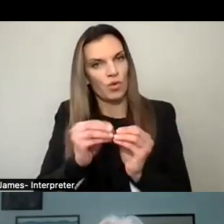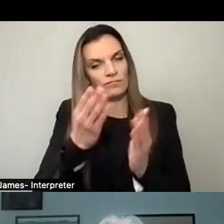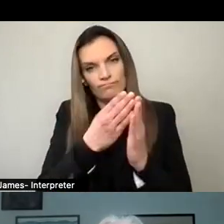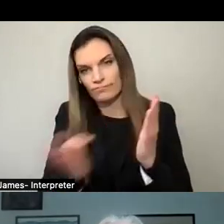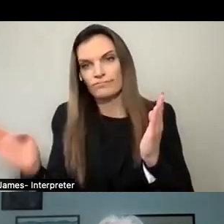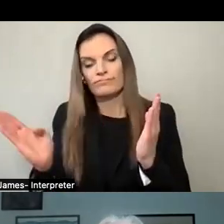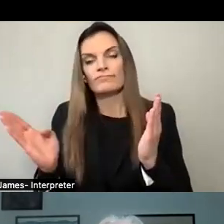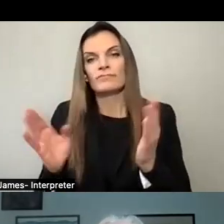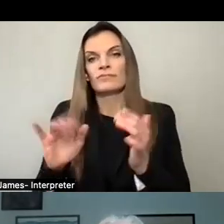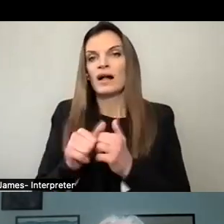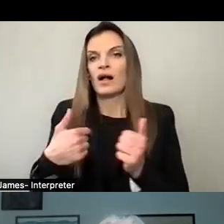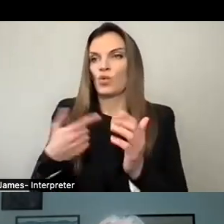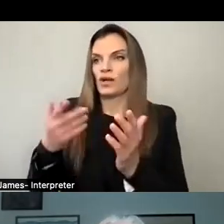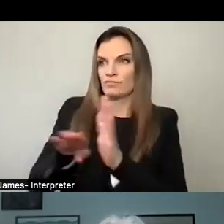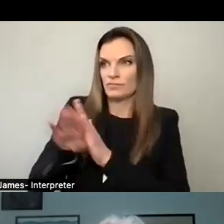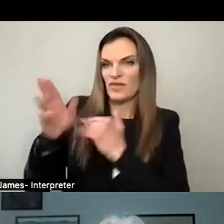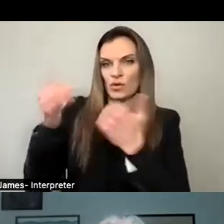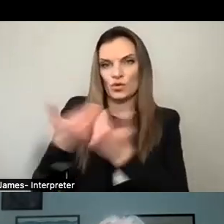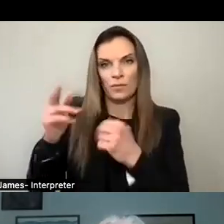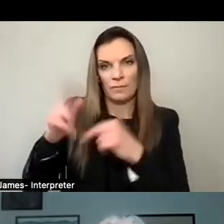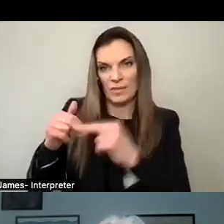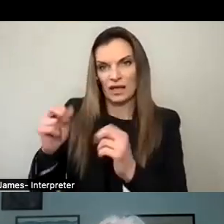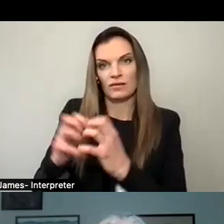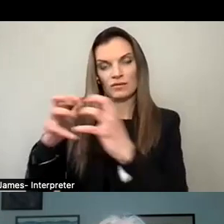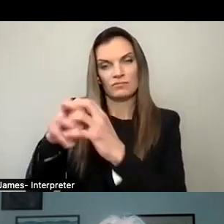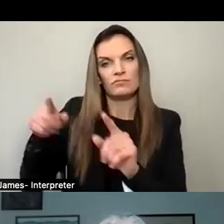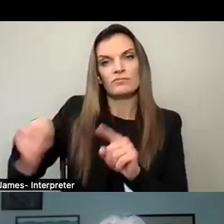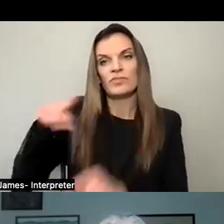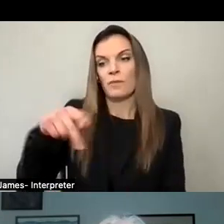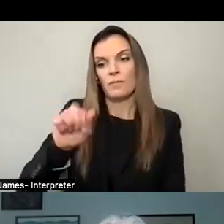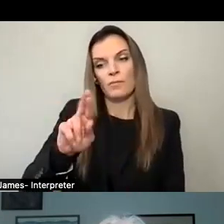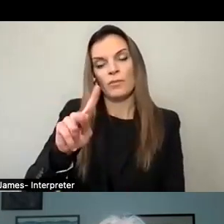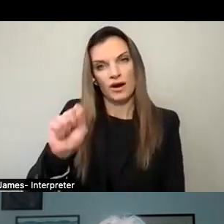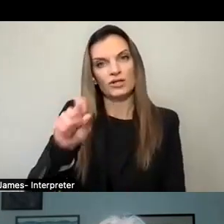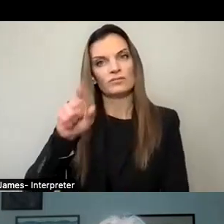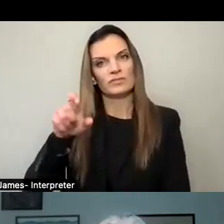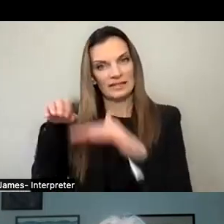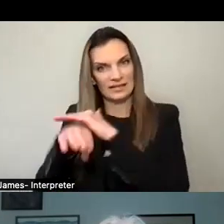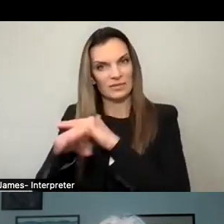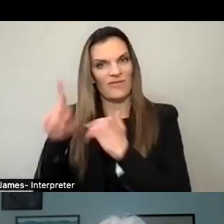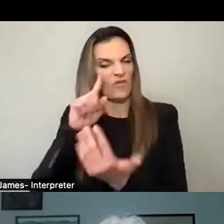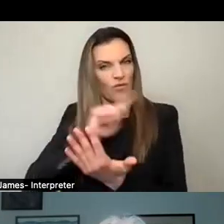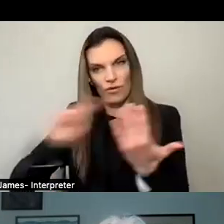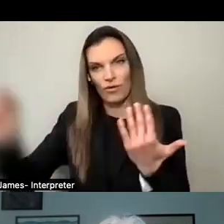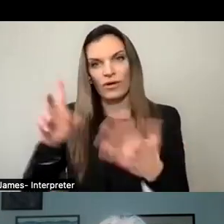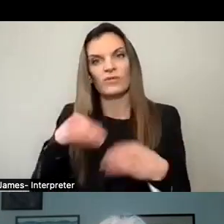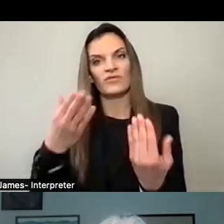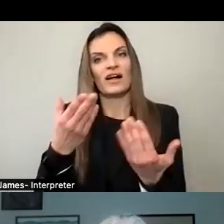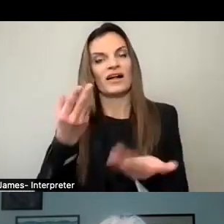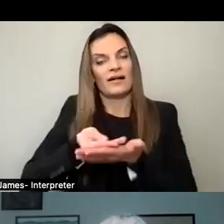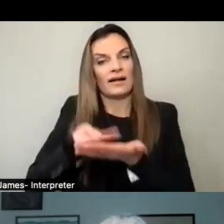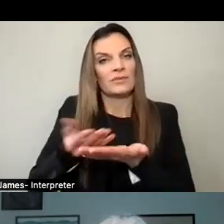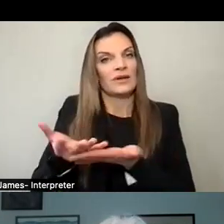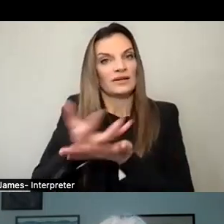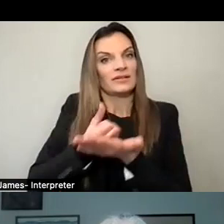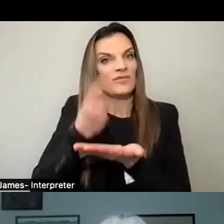develop our new spaces, making sure that our parks are accessible to everyone, that we are providing economic opportunities to